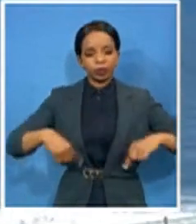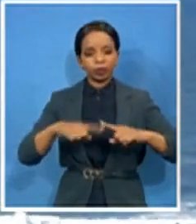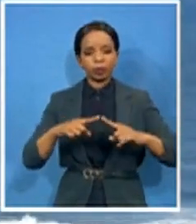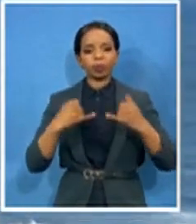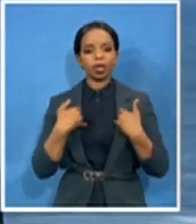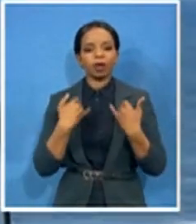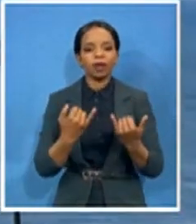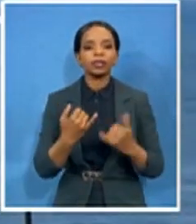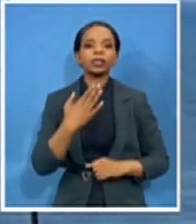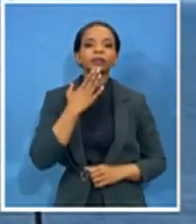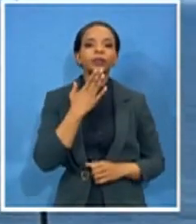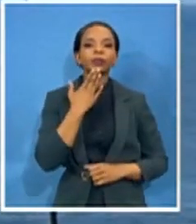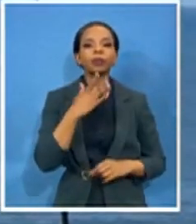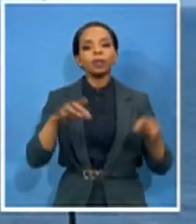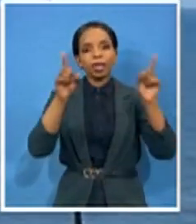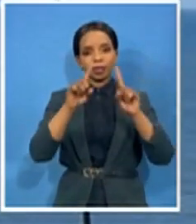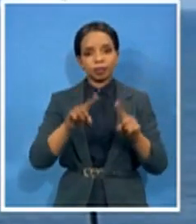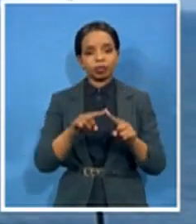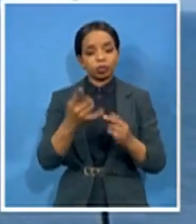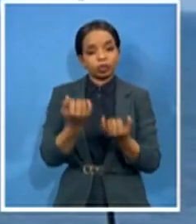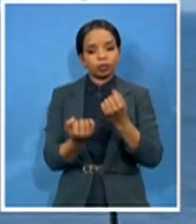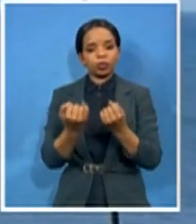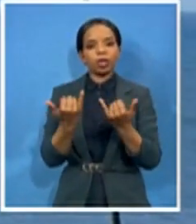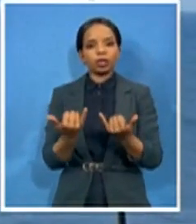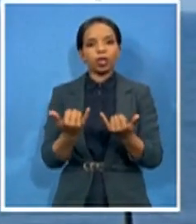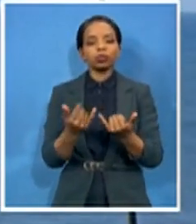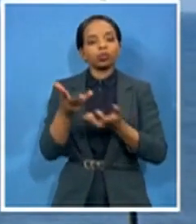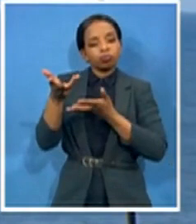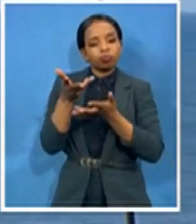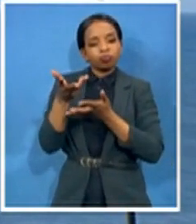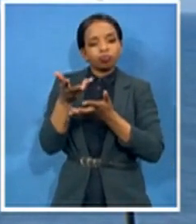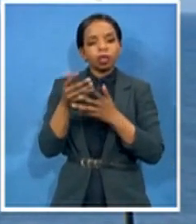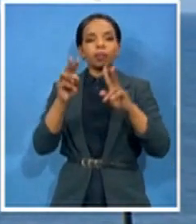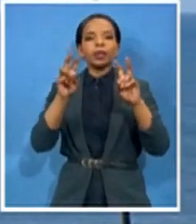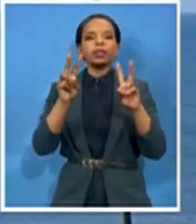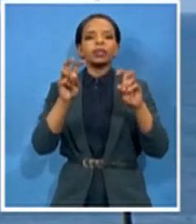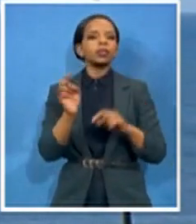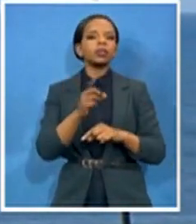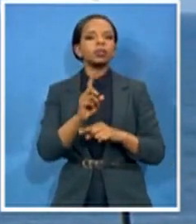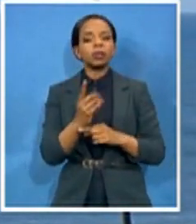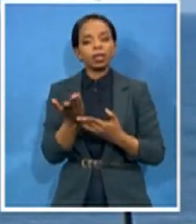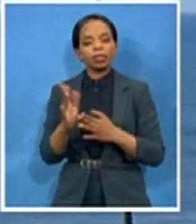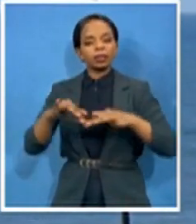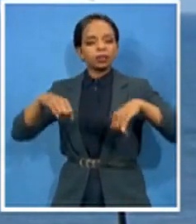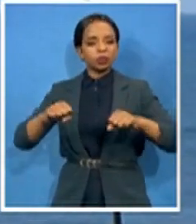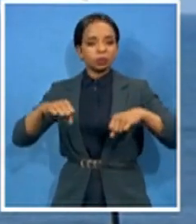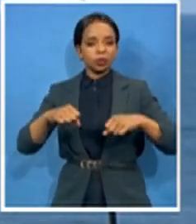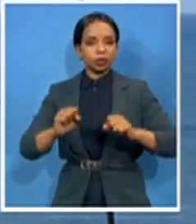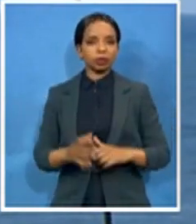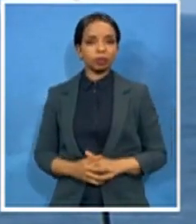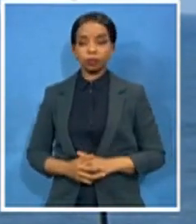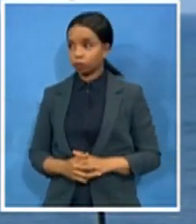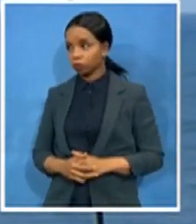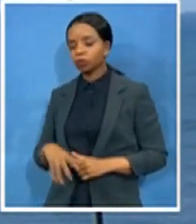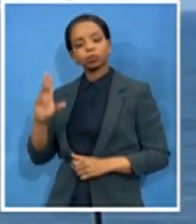speak to the issue of these controversial scooters? No, we have not been invited by the tribunal.